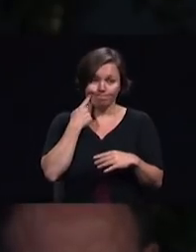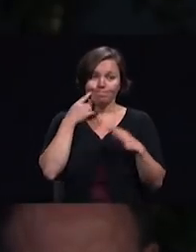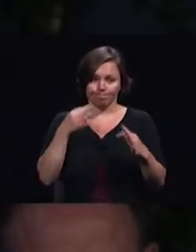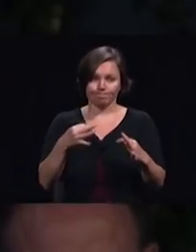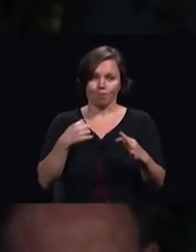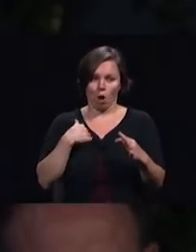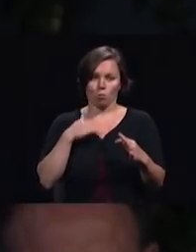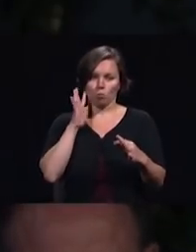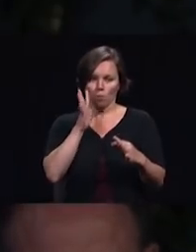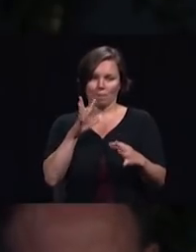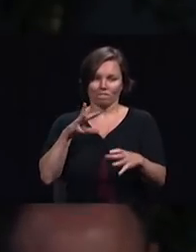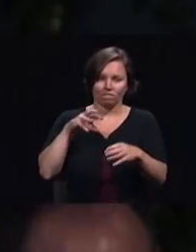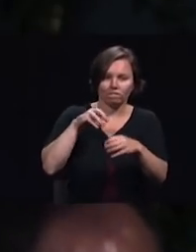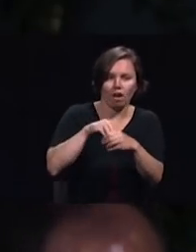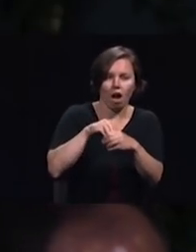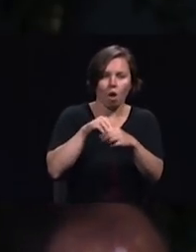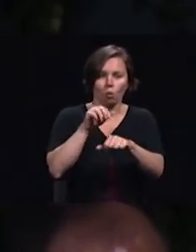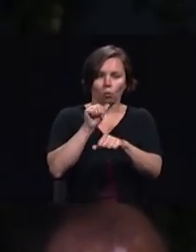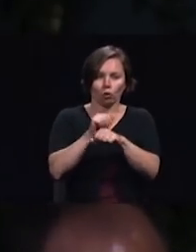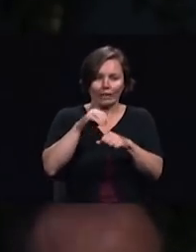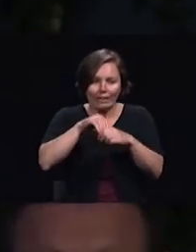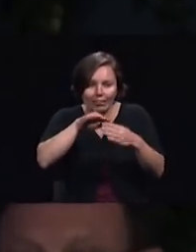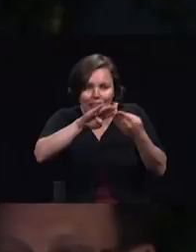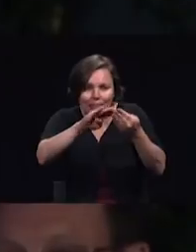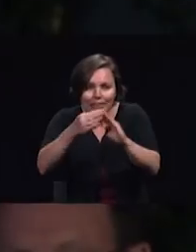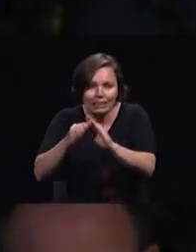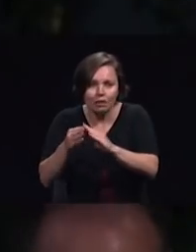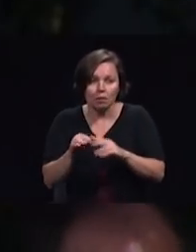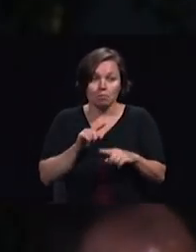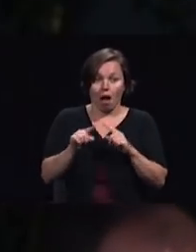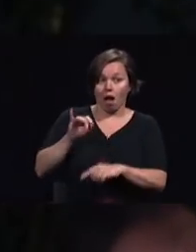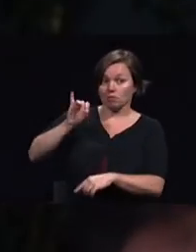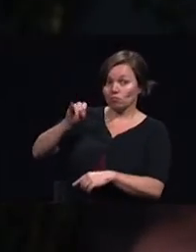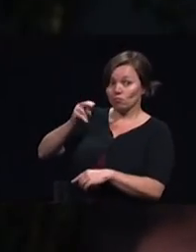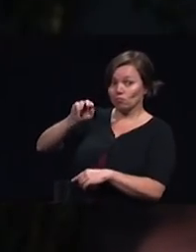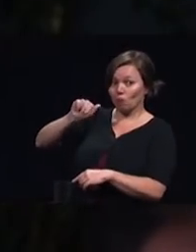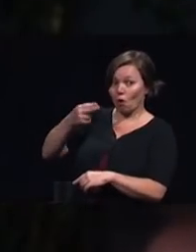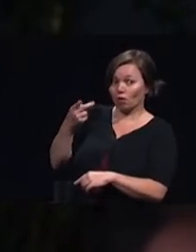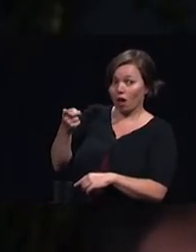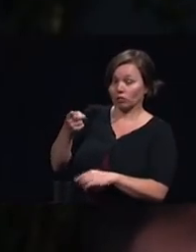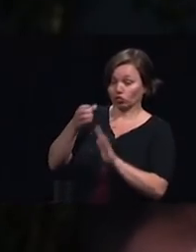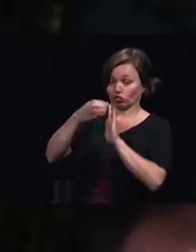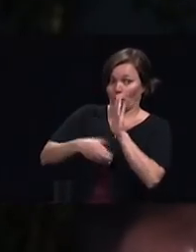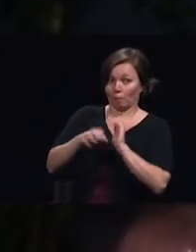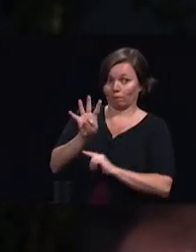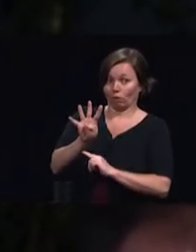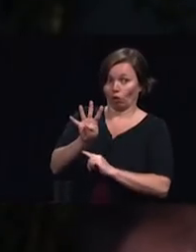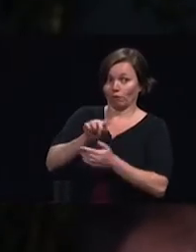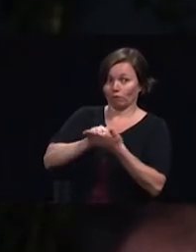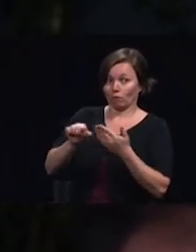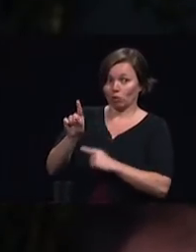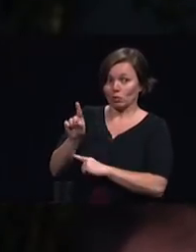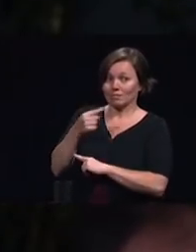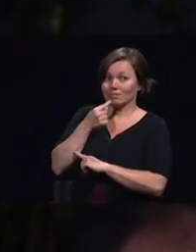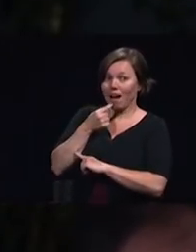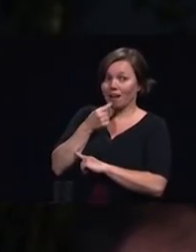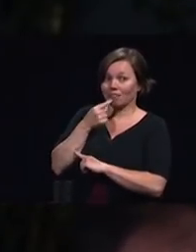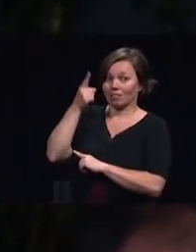self-centered trap that caught Jonah chapter 4 verse 1 indicates that God's salvation